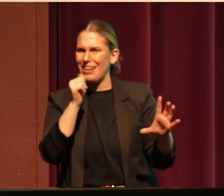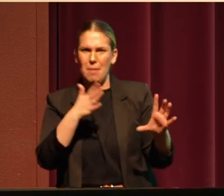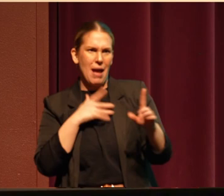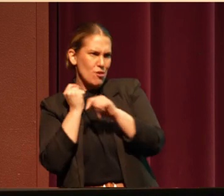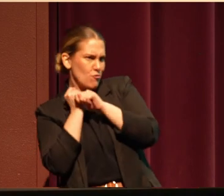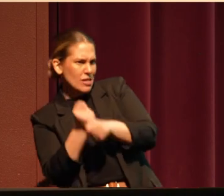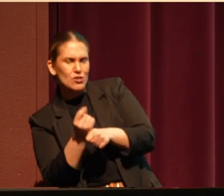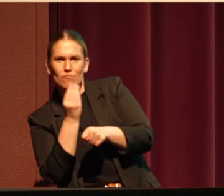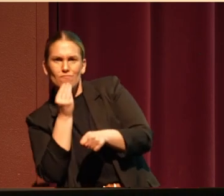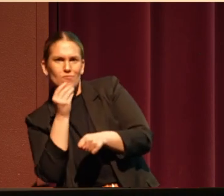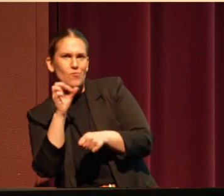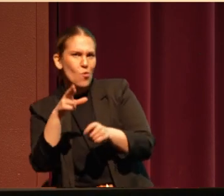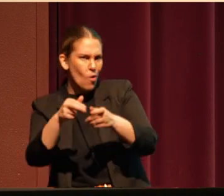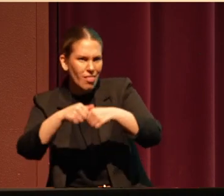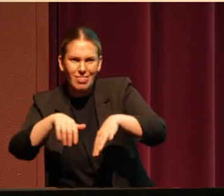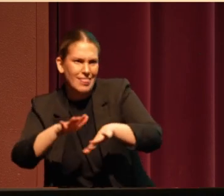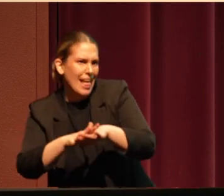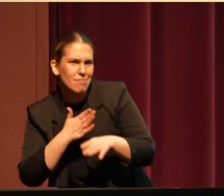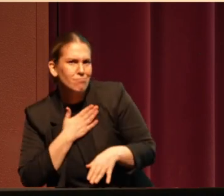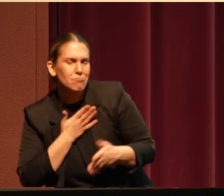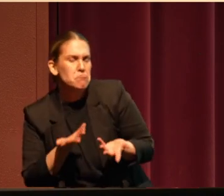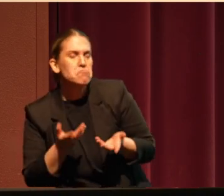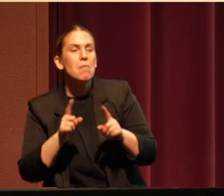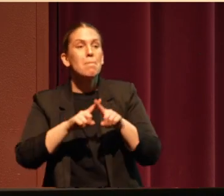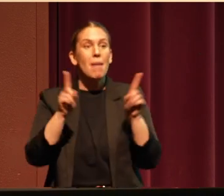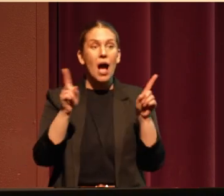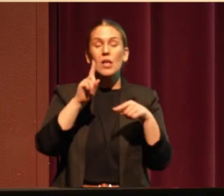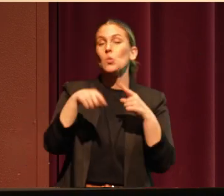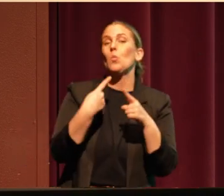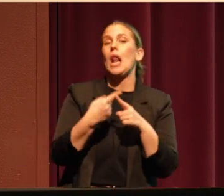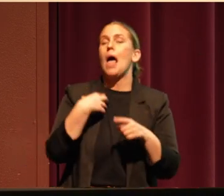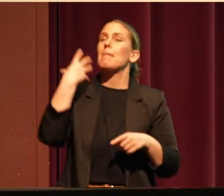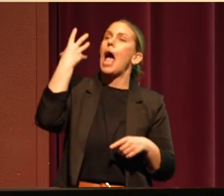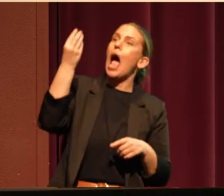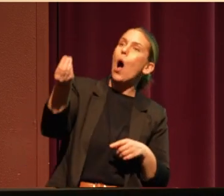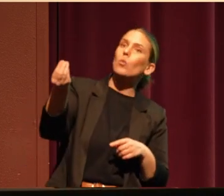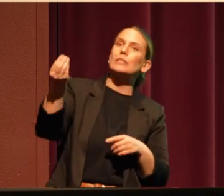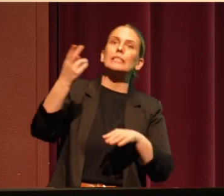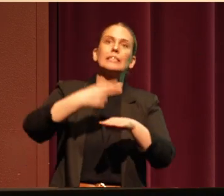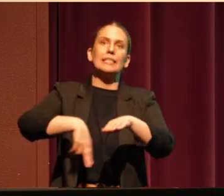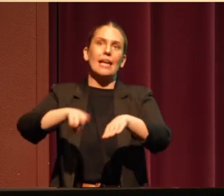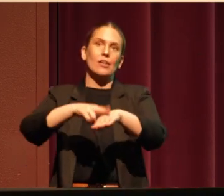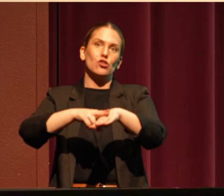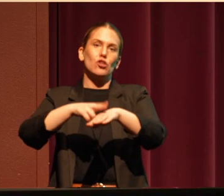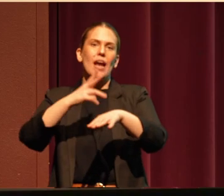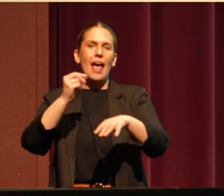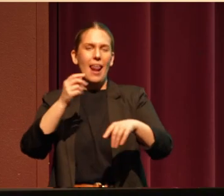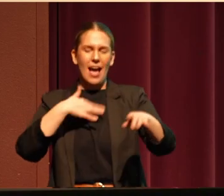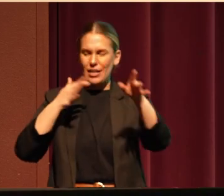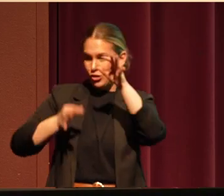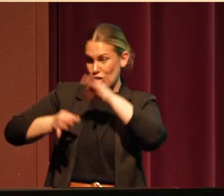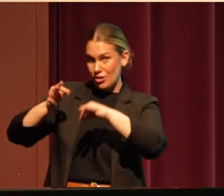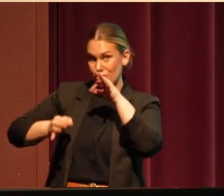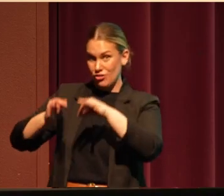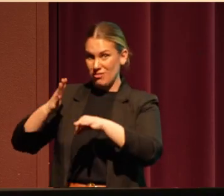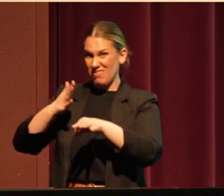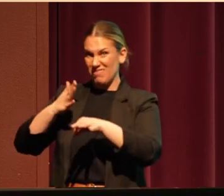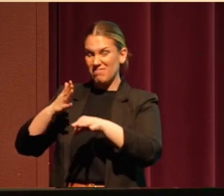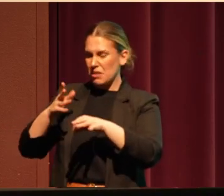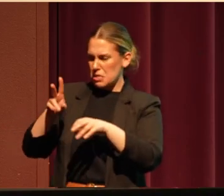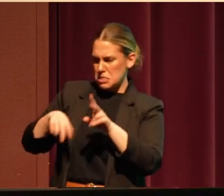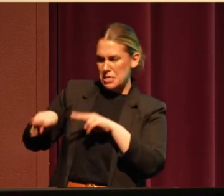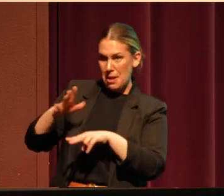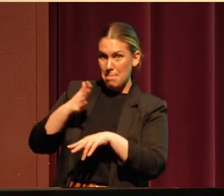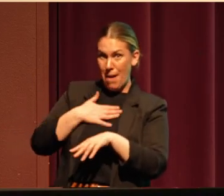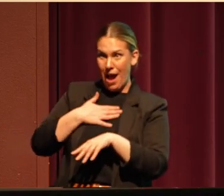land. But it's any time I am out in nature. And I kind of judge it by my children. If they don't want to be on their